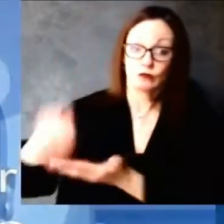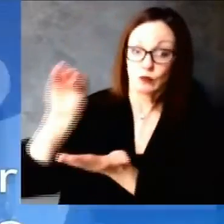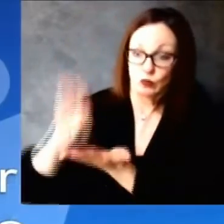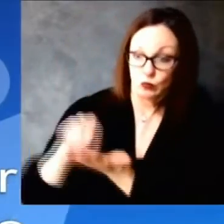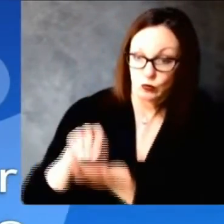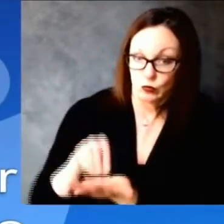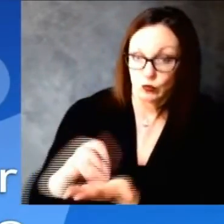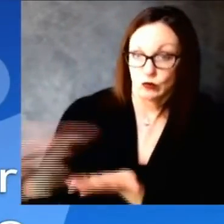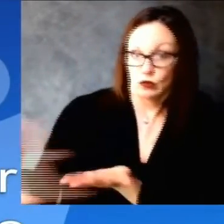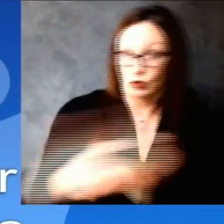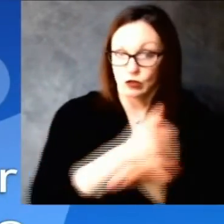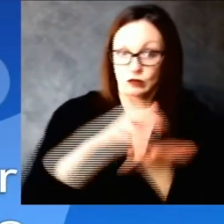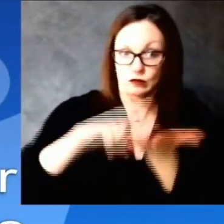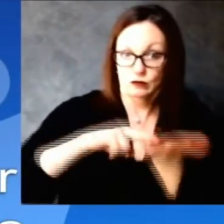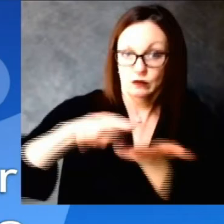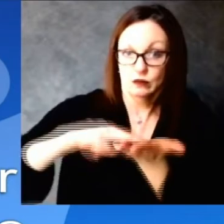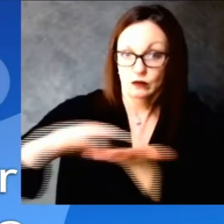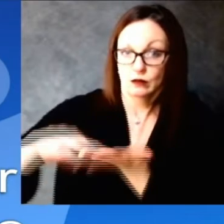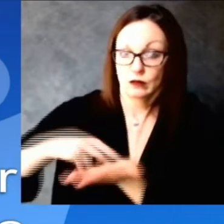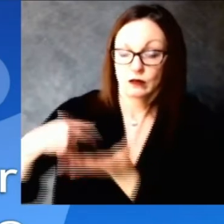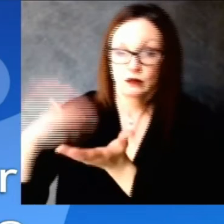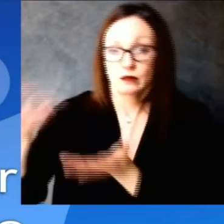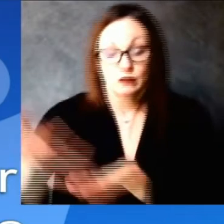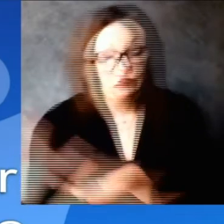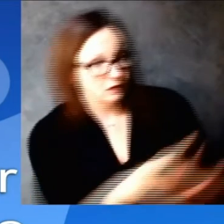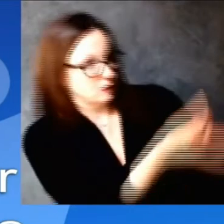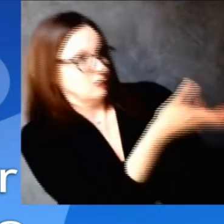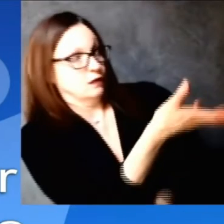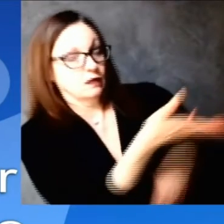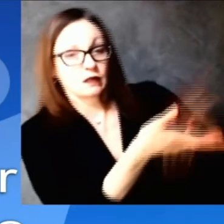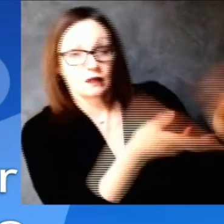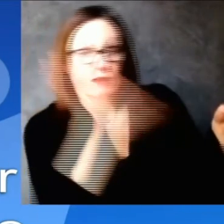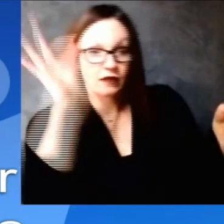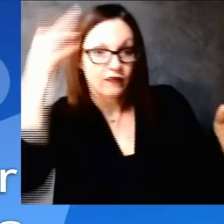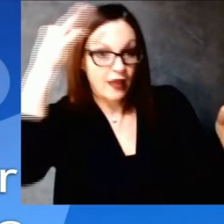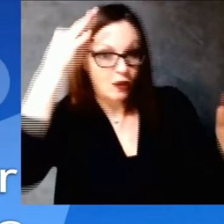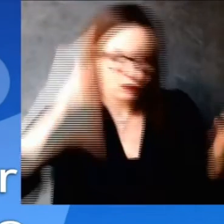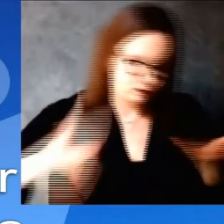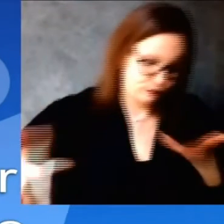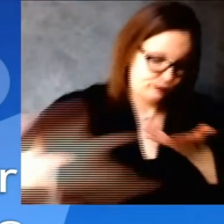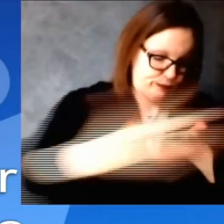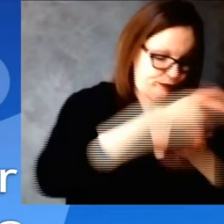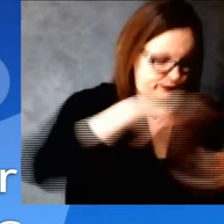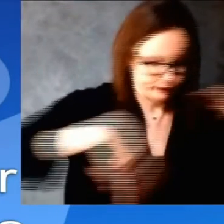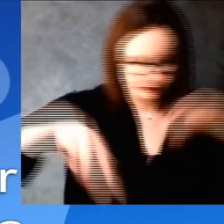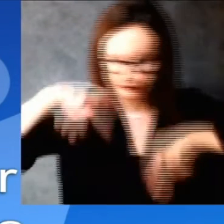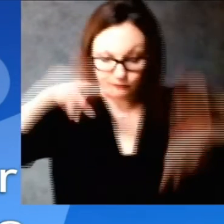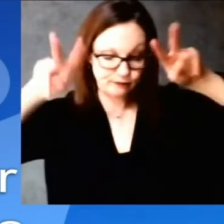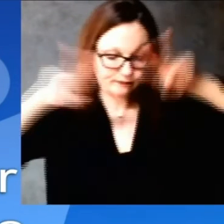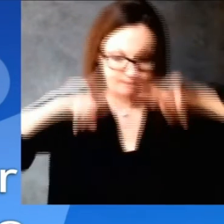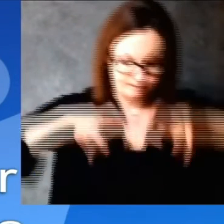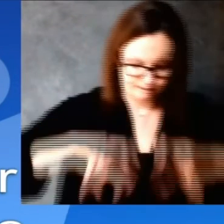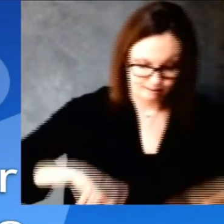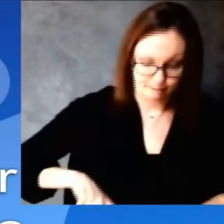that uh now to taryn powell uh wu wm milwaukee taryn